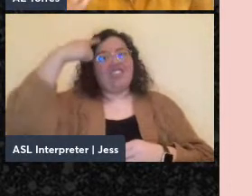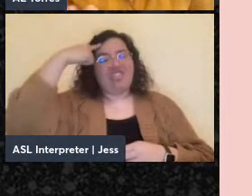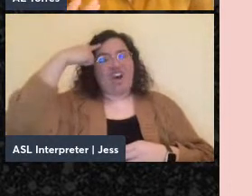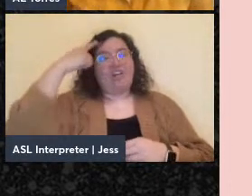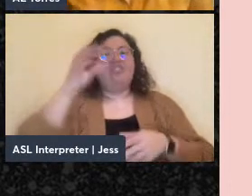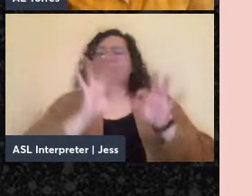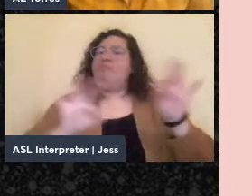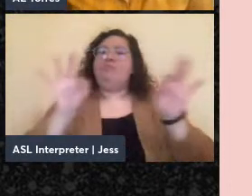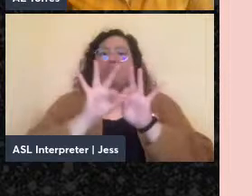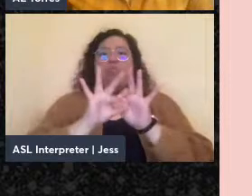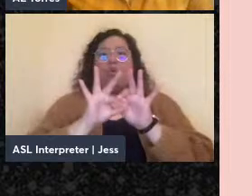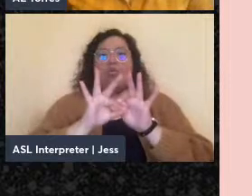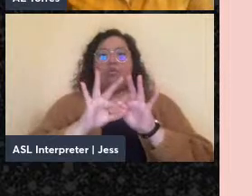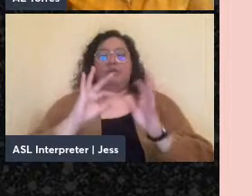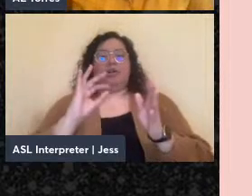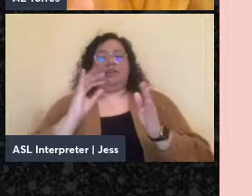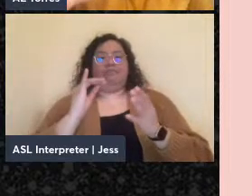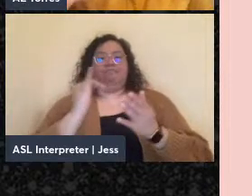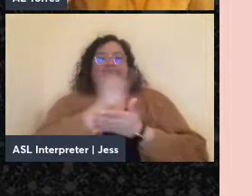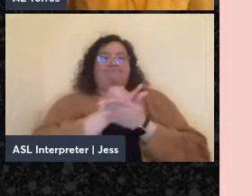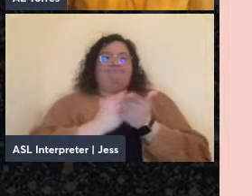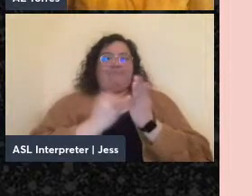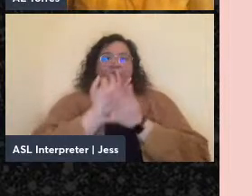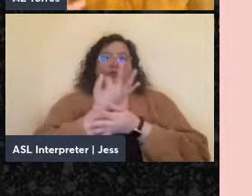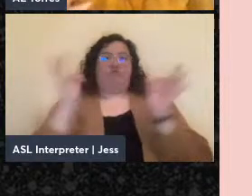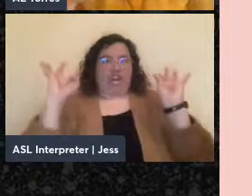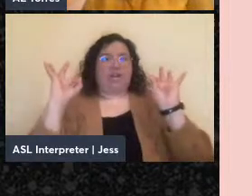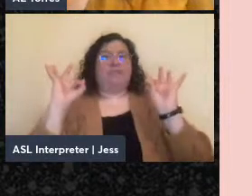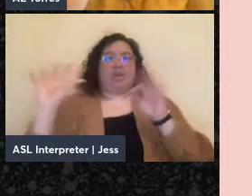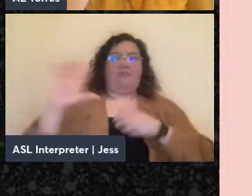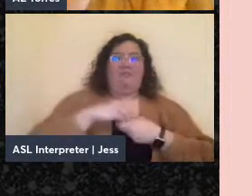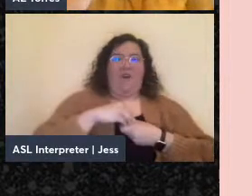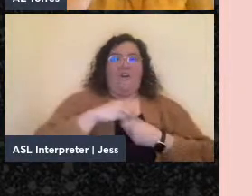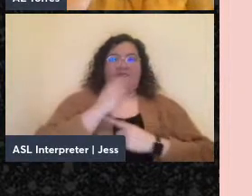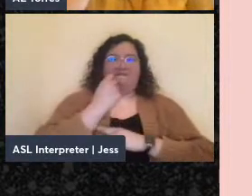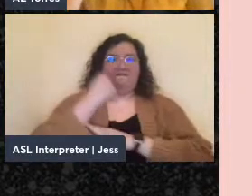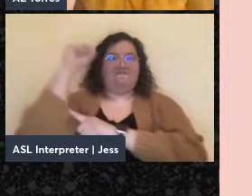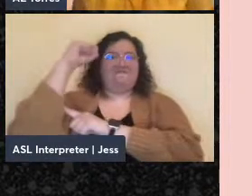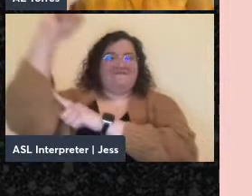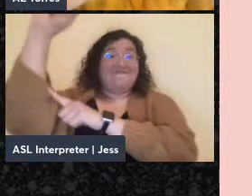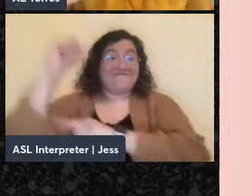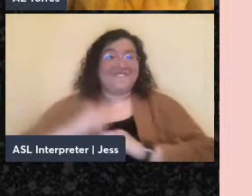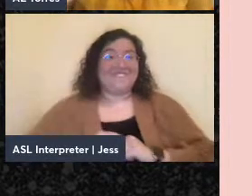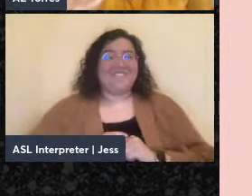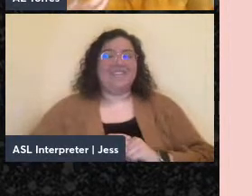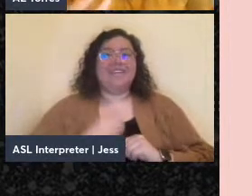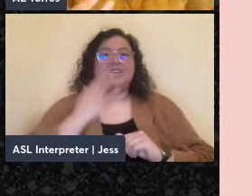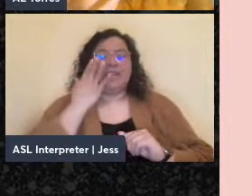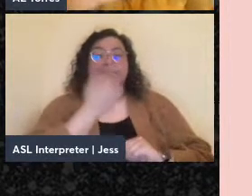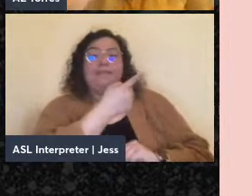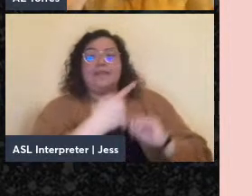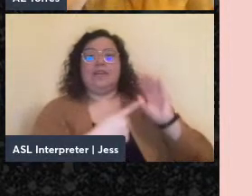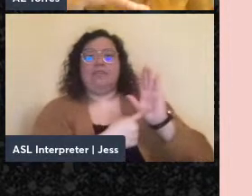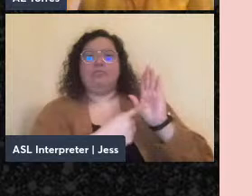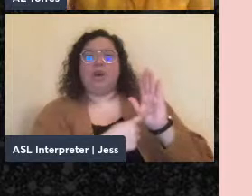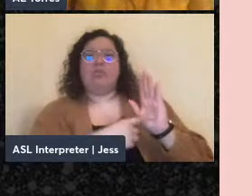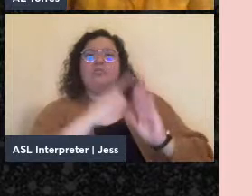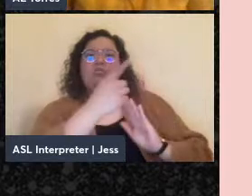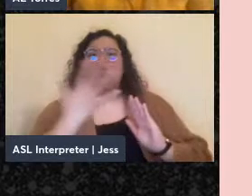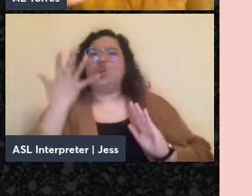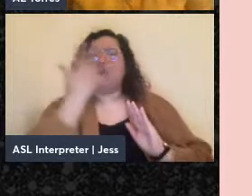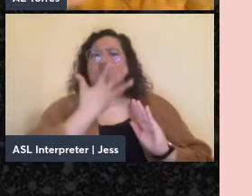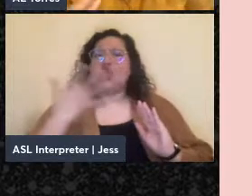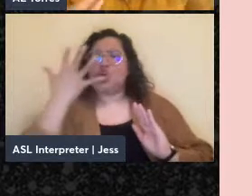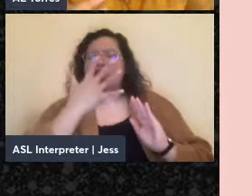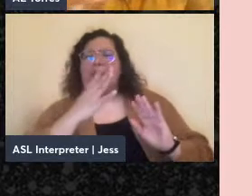part of Jewish anarchism. And this model of seeing aesthetics and the avant-garde as